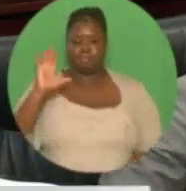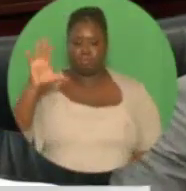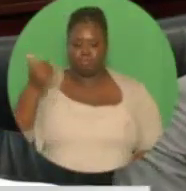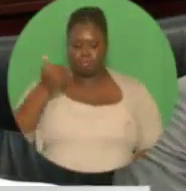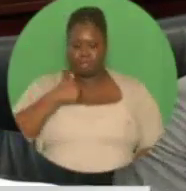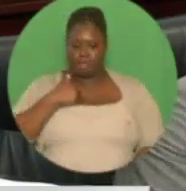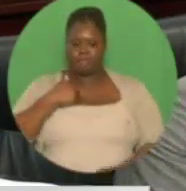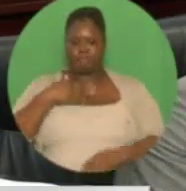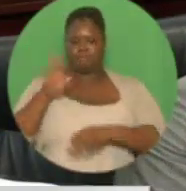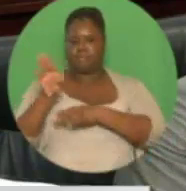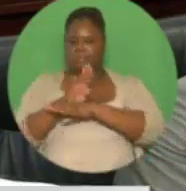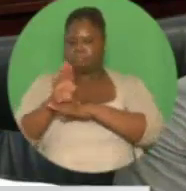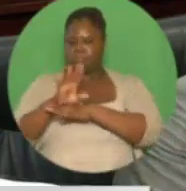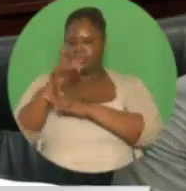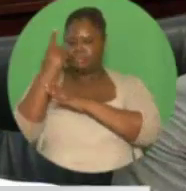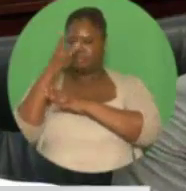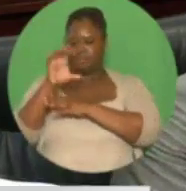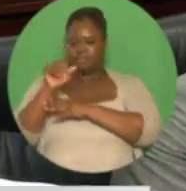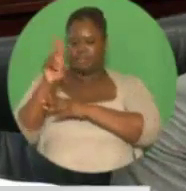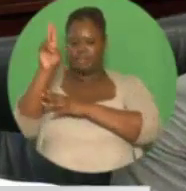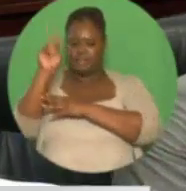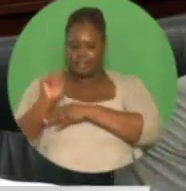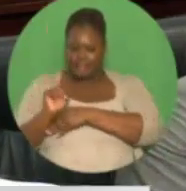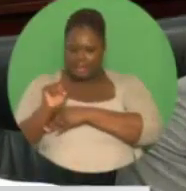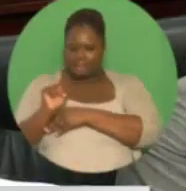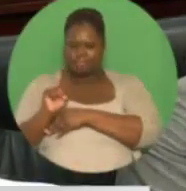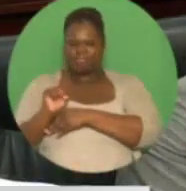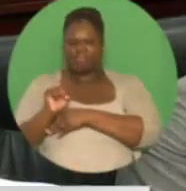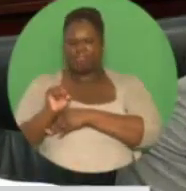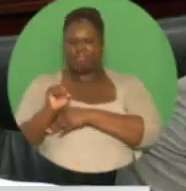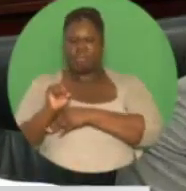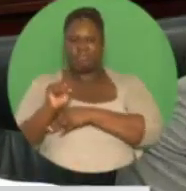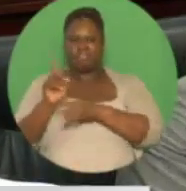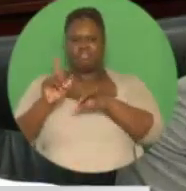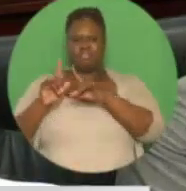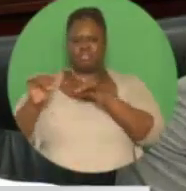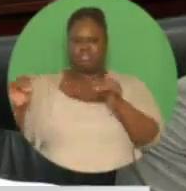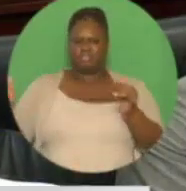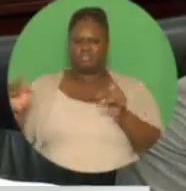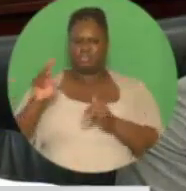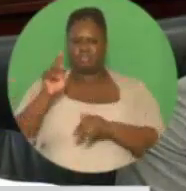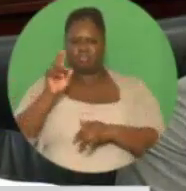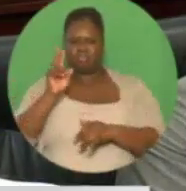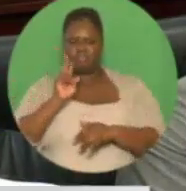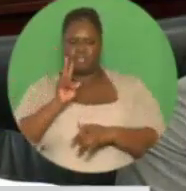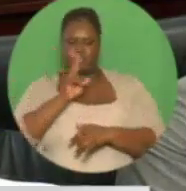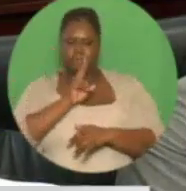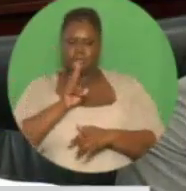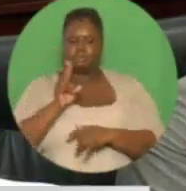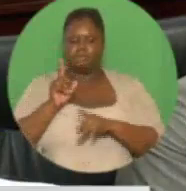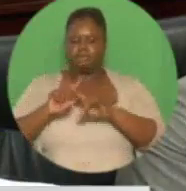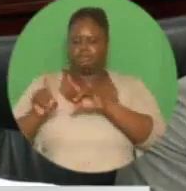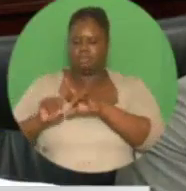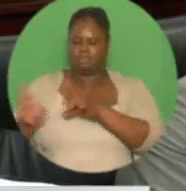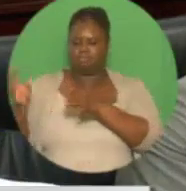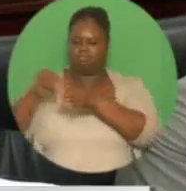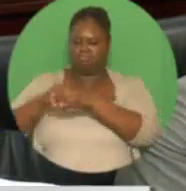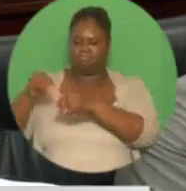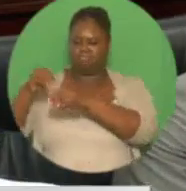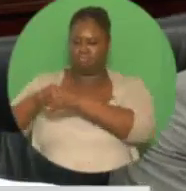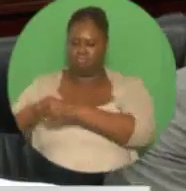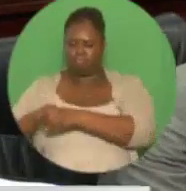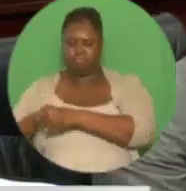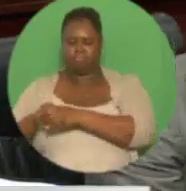products. Our already initiated interaction with farmers and other producers is settling the stage for production to start